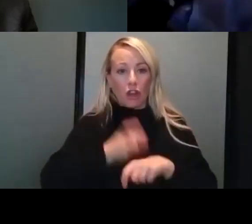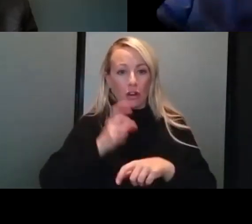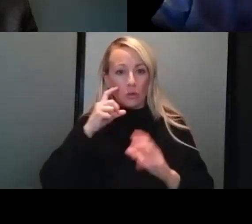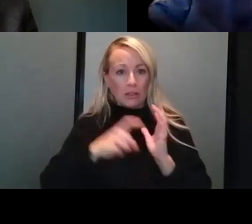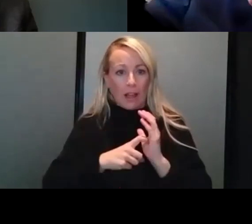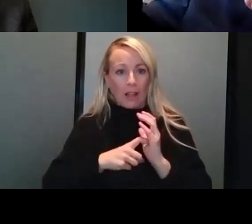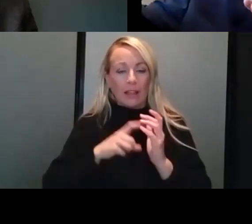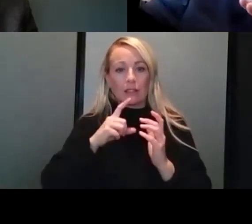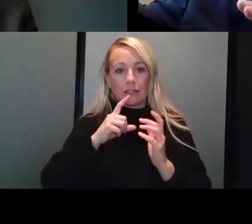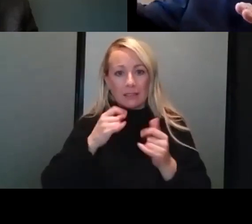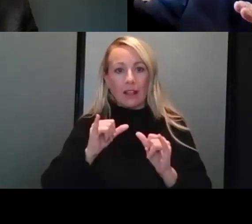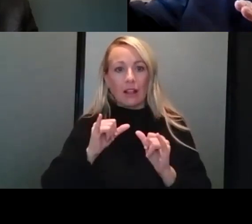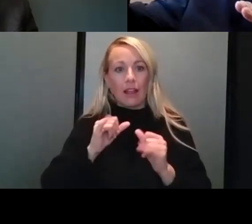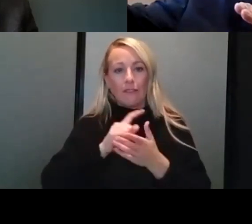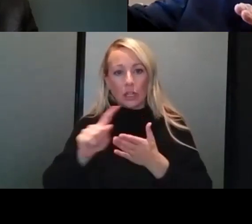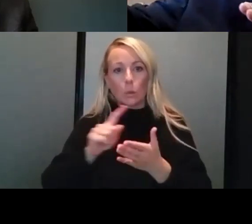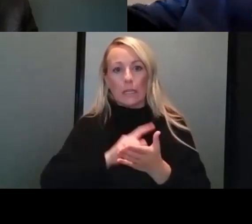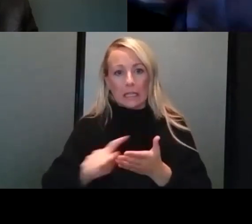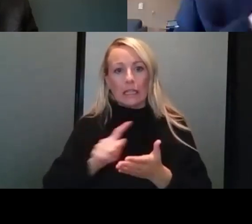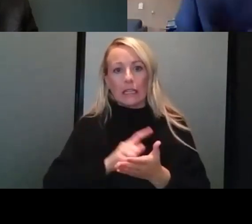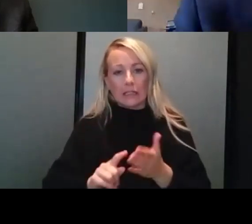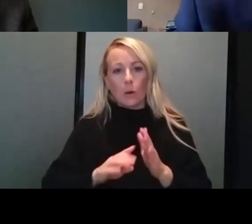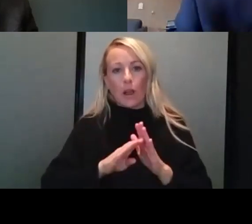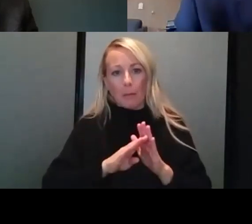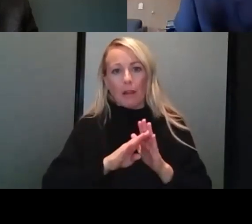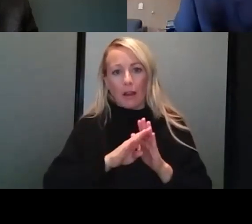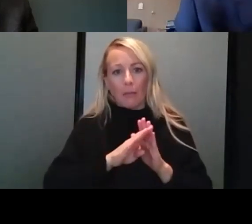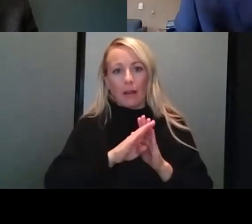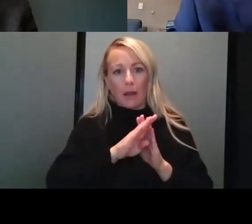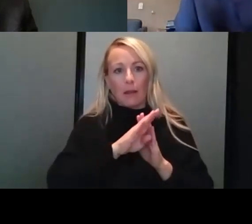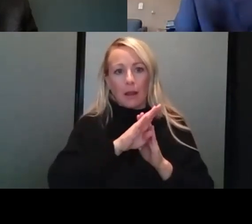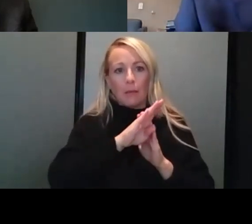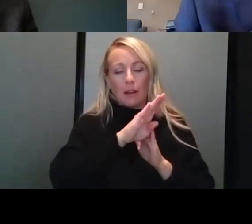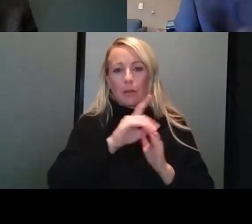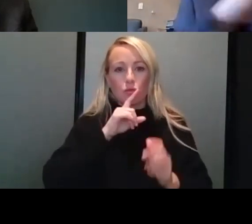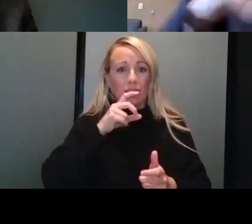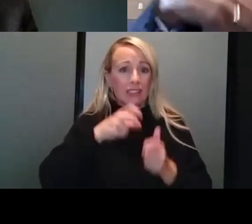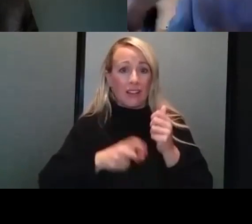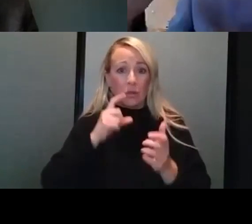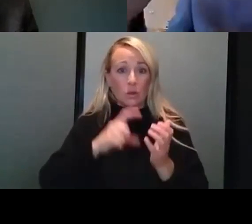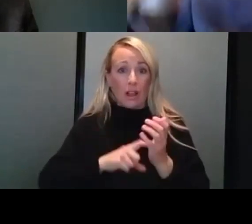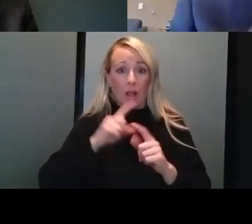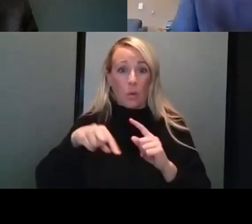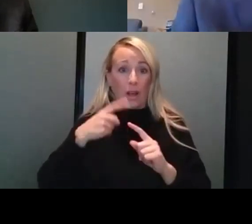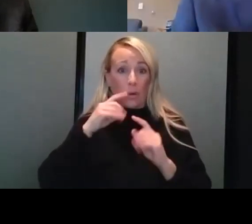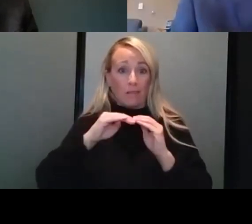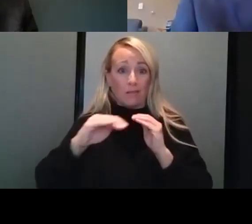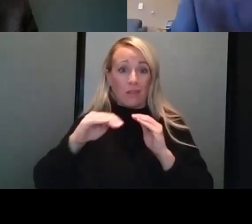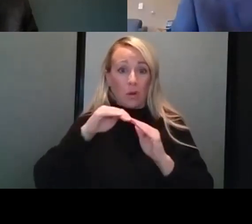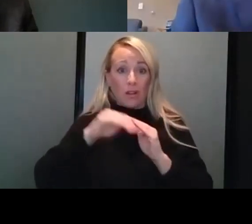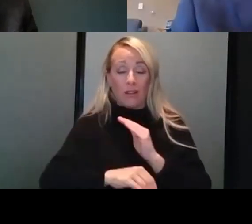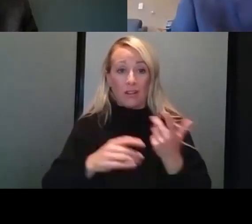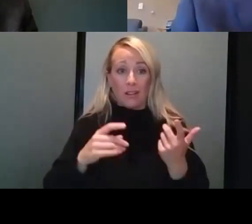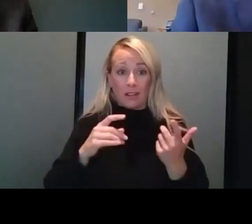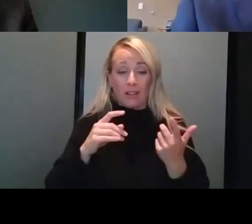incrementally every week going up and up and up and up. So it's really hard to say when this will stop. I think that's on all of us as a community